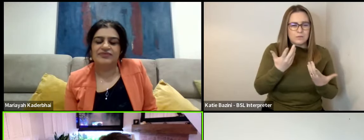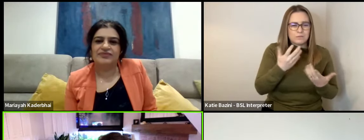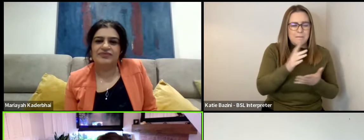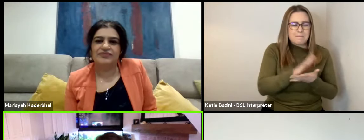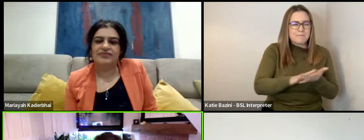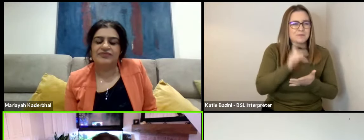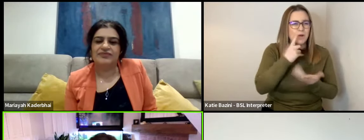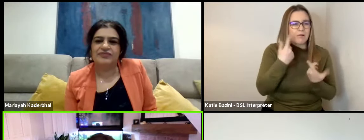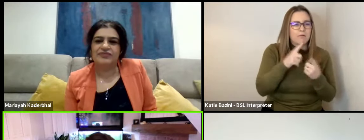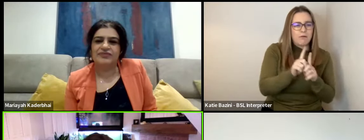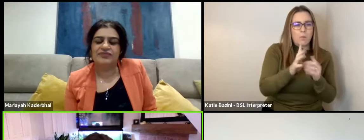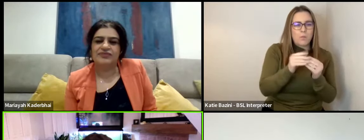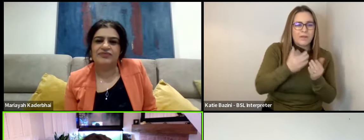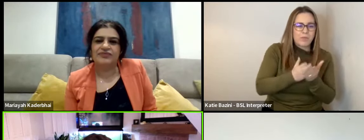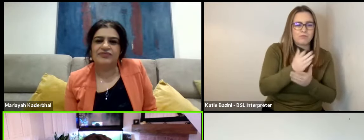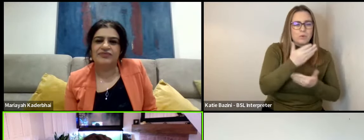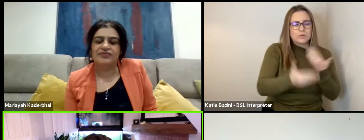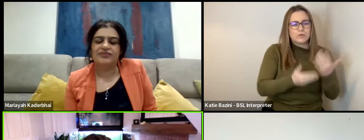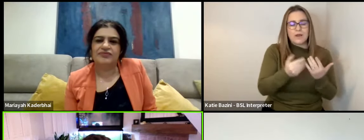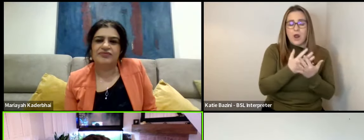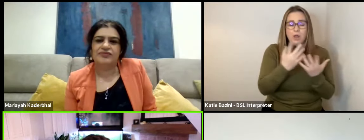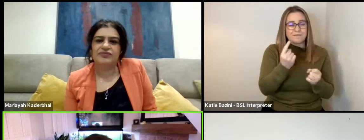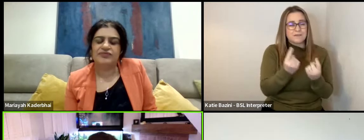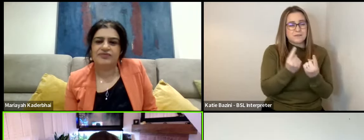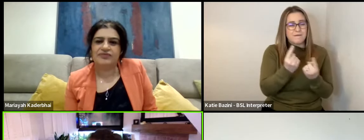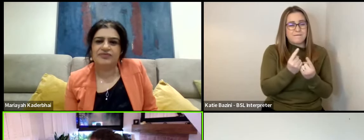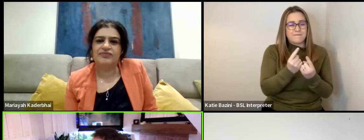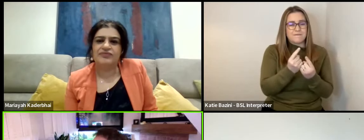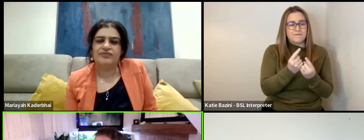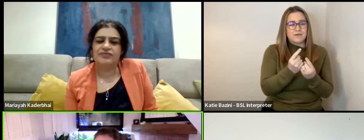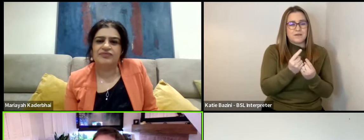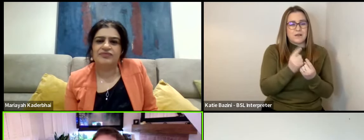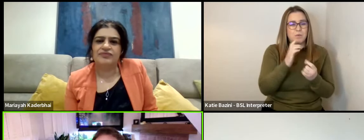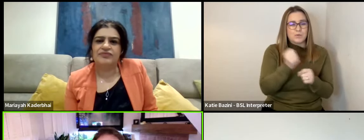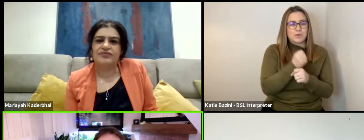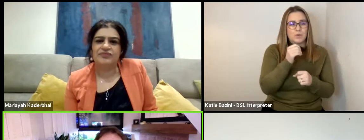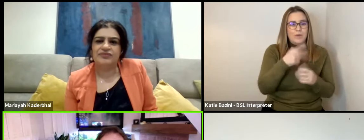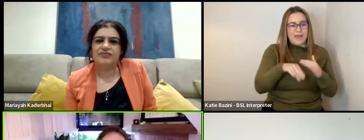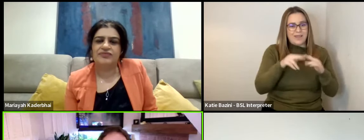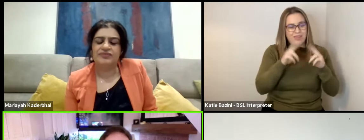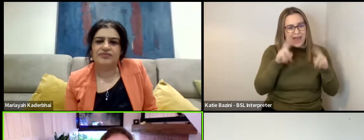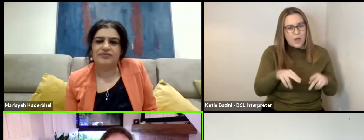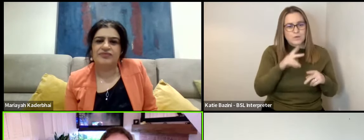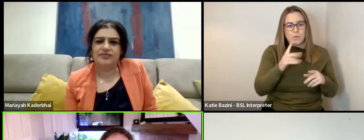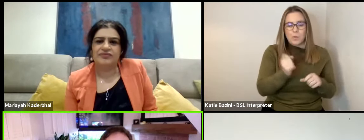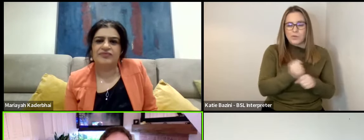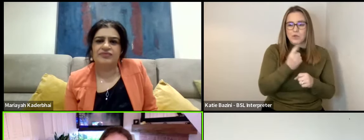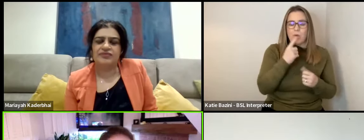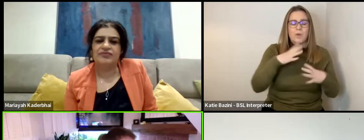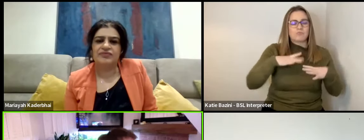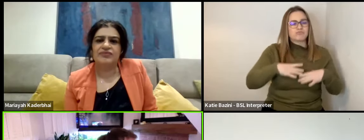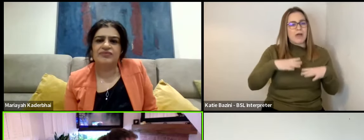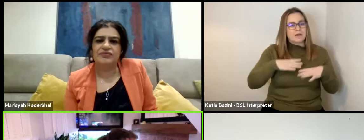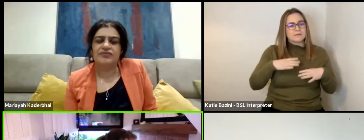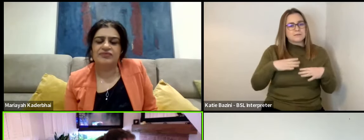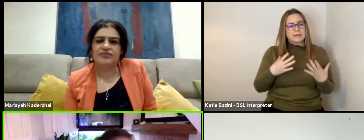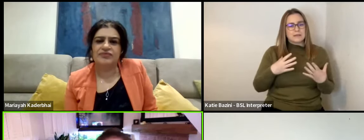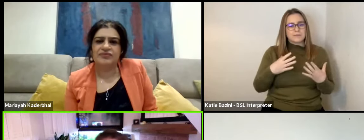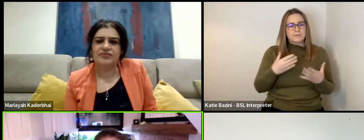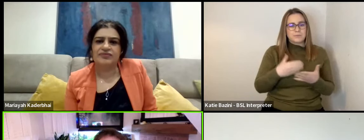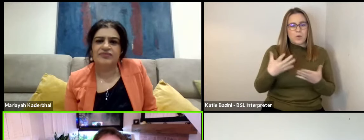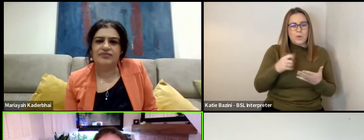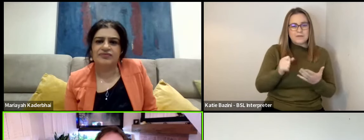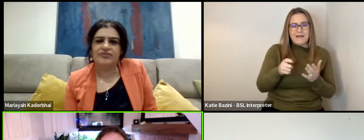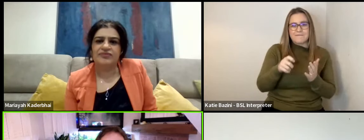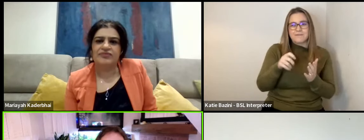Benedict said, a lot of that stuff is done, it's the stuff we do in the house, or it's the stuff we do in our downtime. I've always got a little